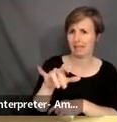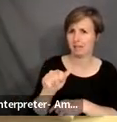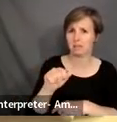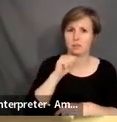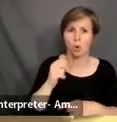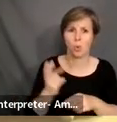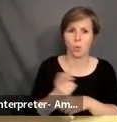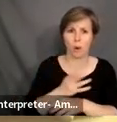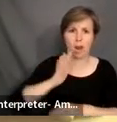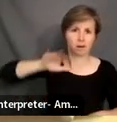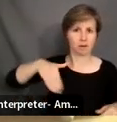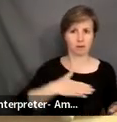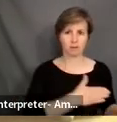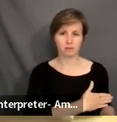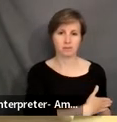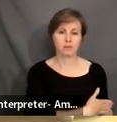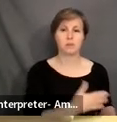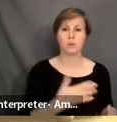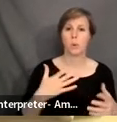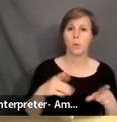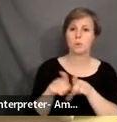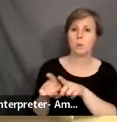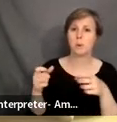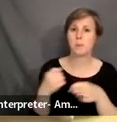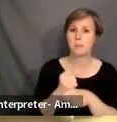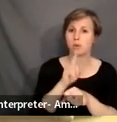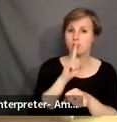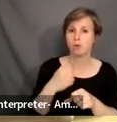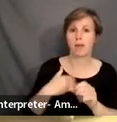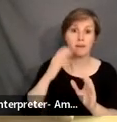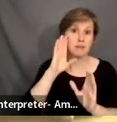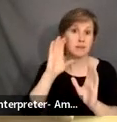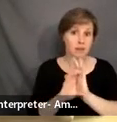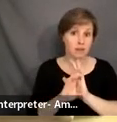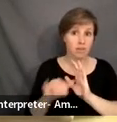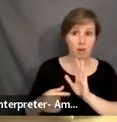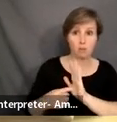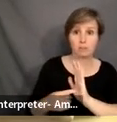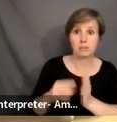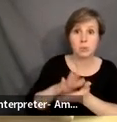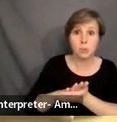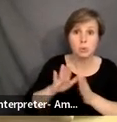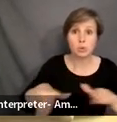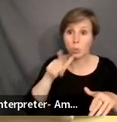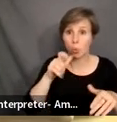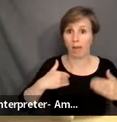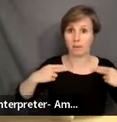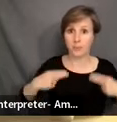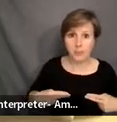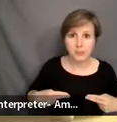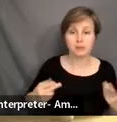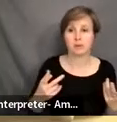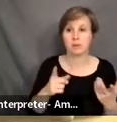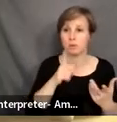Maasai attire. And so we made sure that they also had images that were representative of schoolchildren who are wearing uniforms. There's no